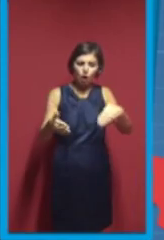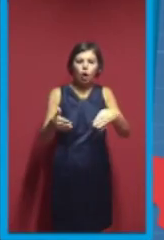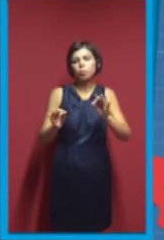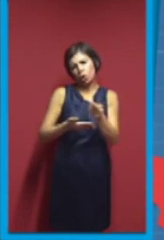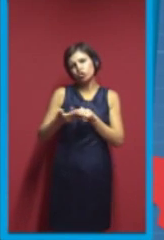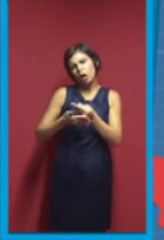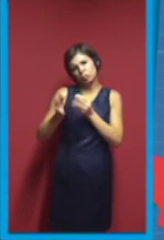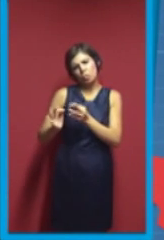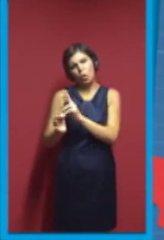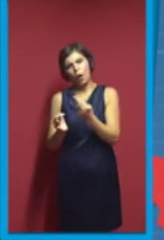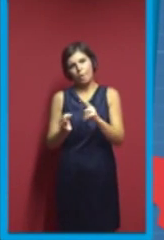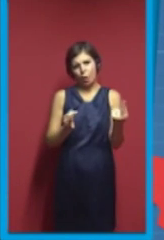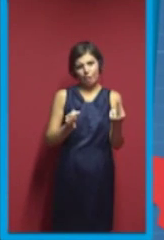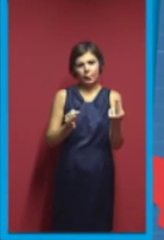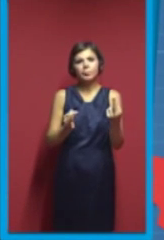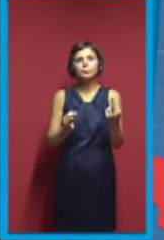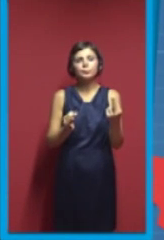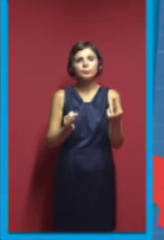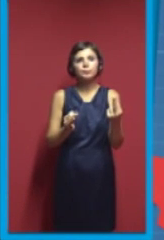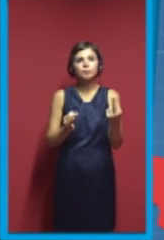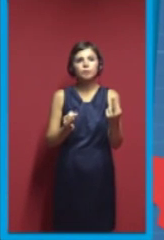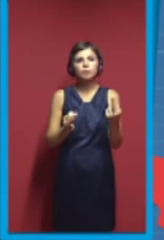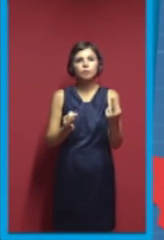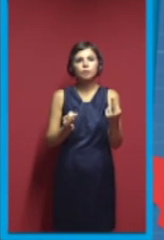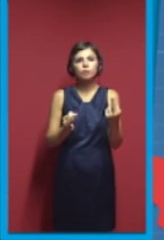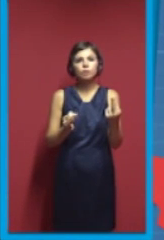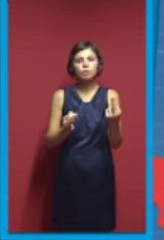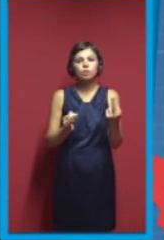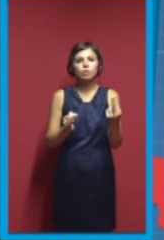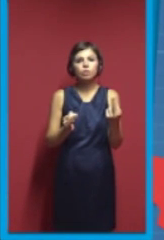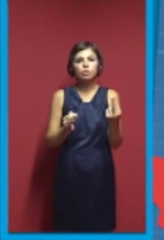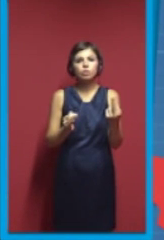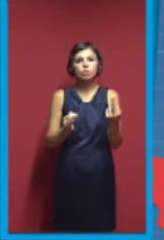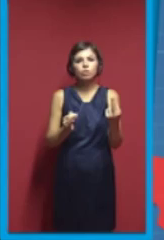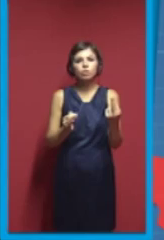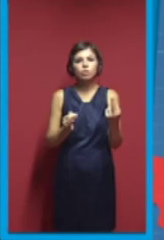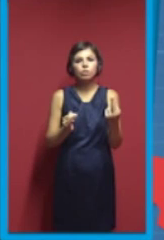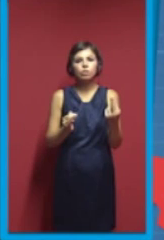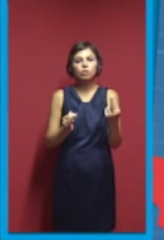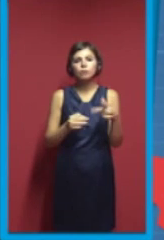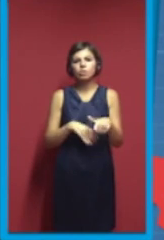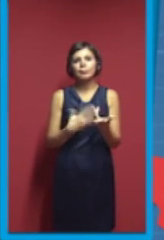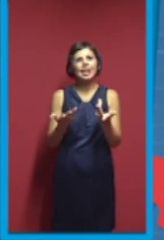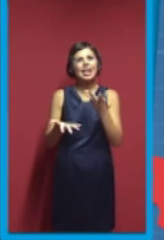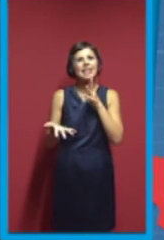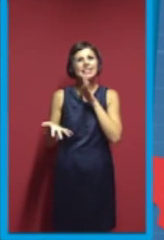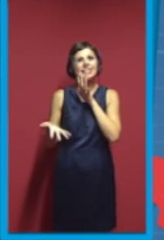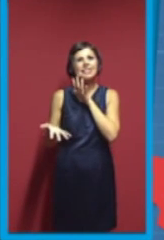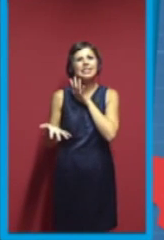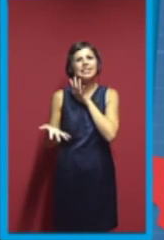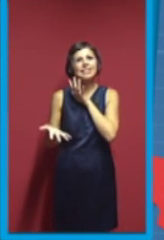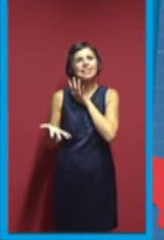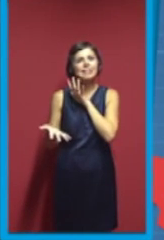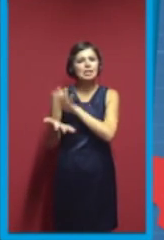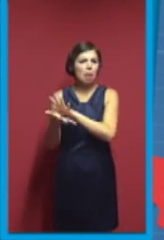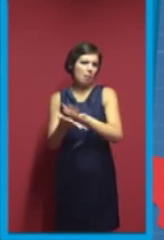home or desktop 3D printers, you can see now, are derived more or less from RepRap.